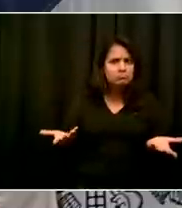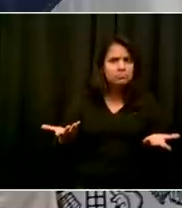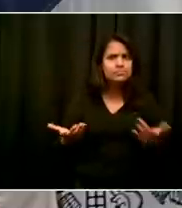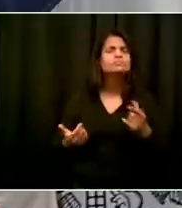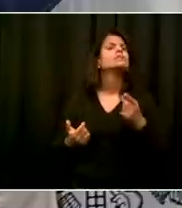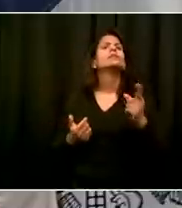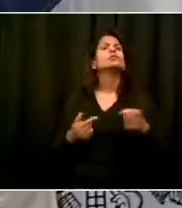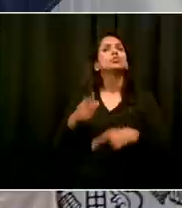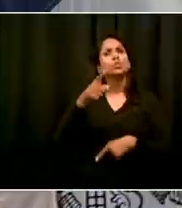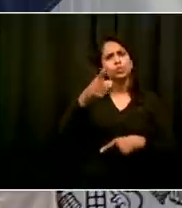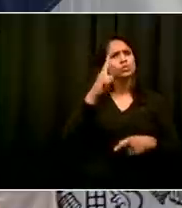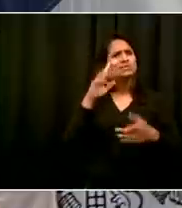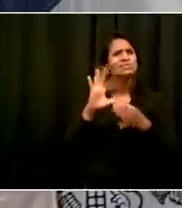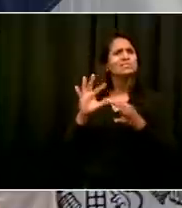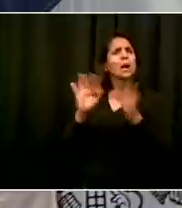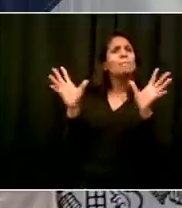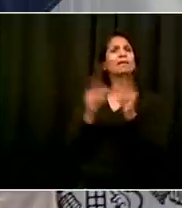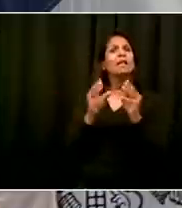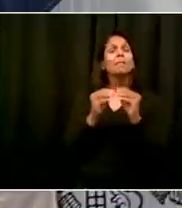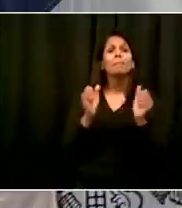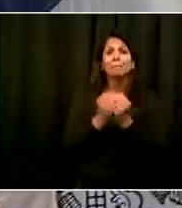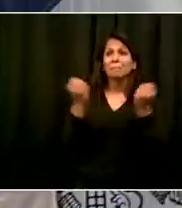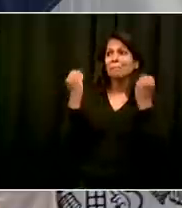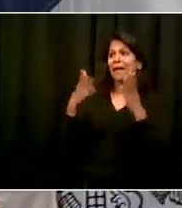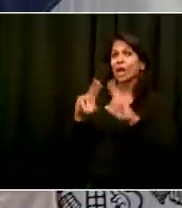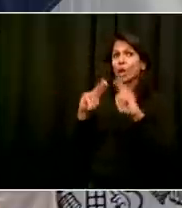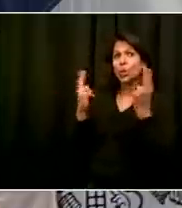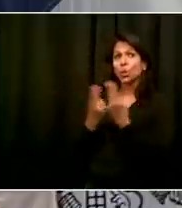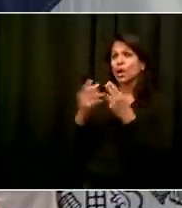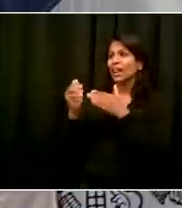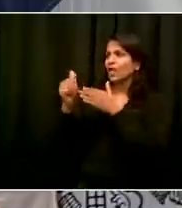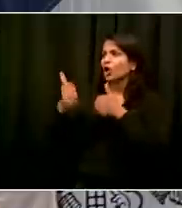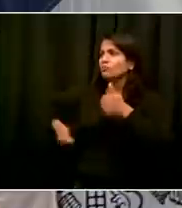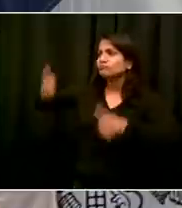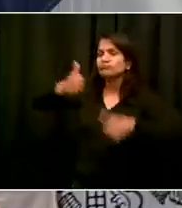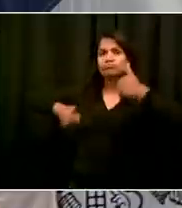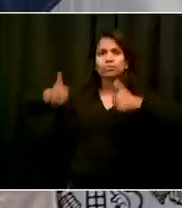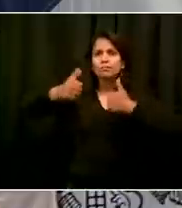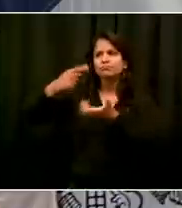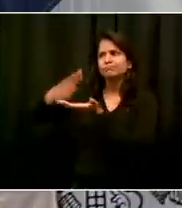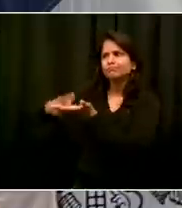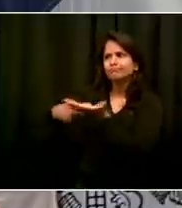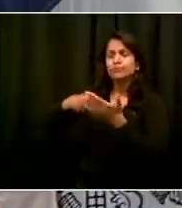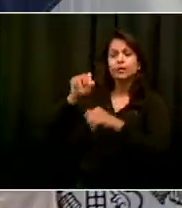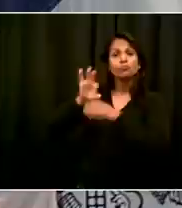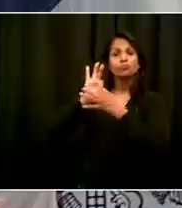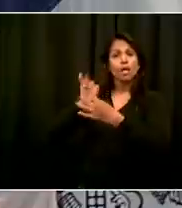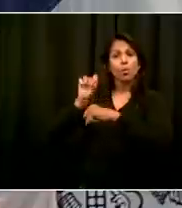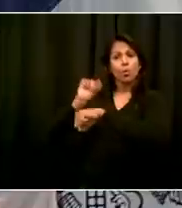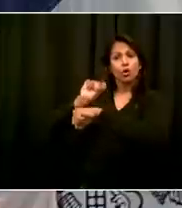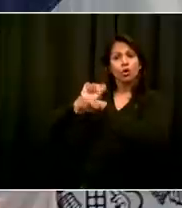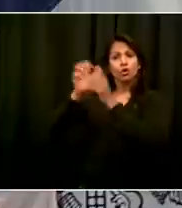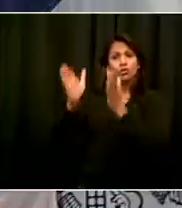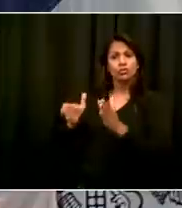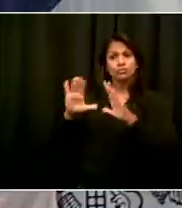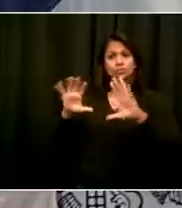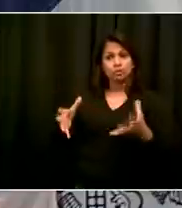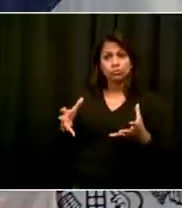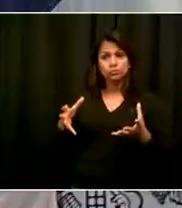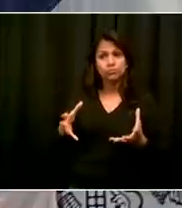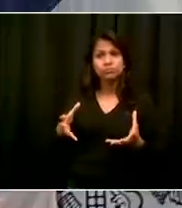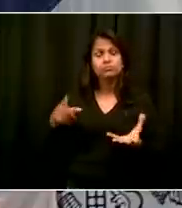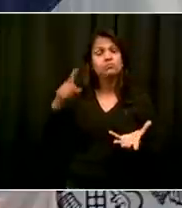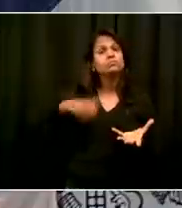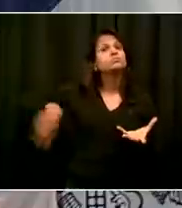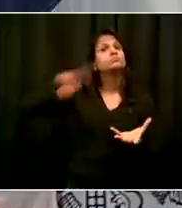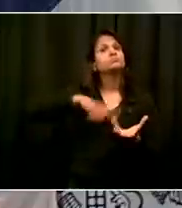deadline that was given a few weeks back was October 1st, which is tomorrow. So where where do things stand now with that?